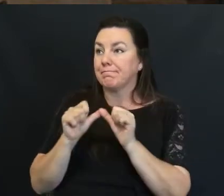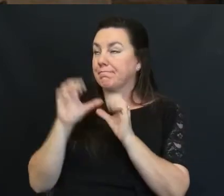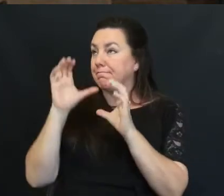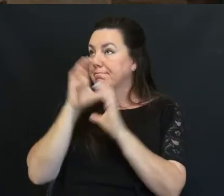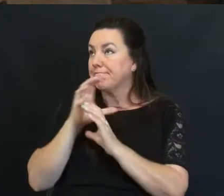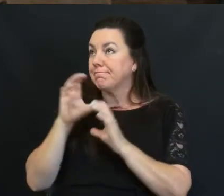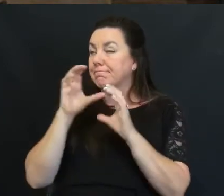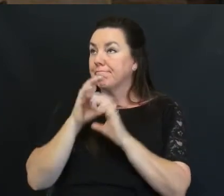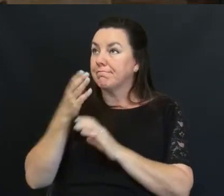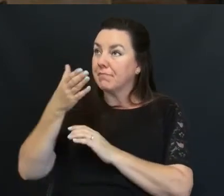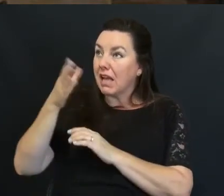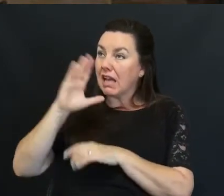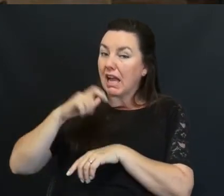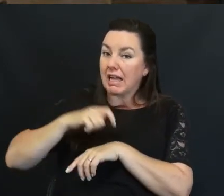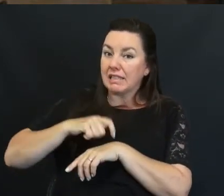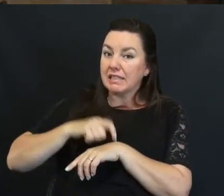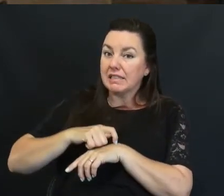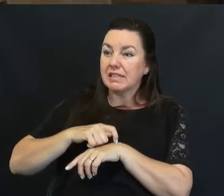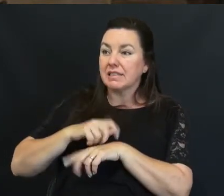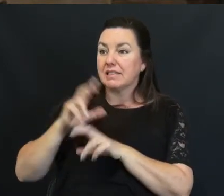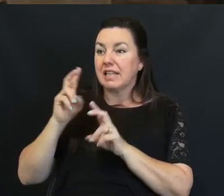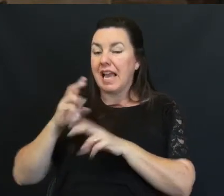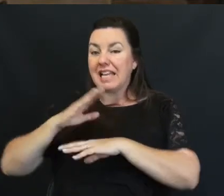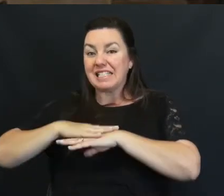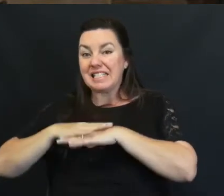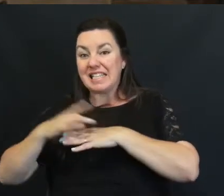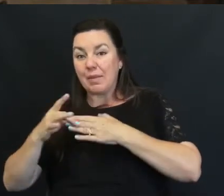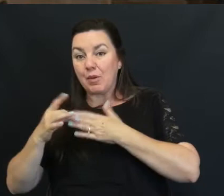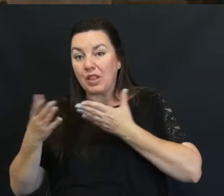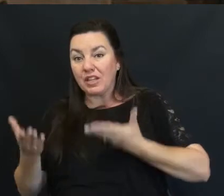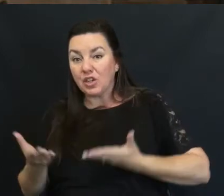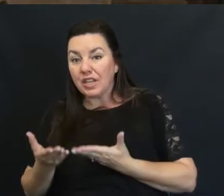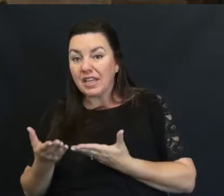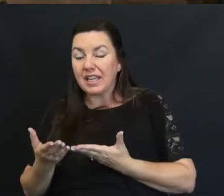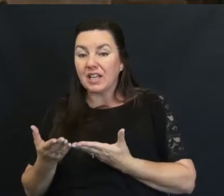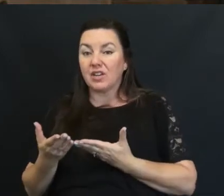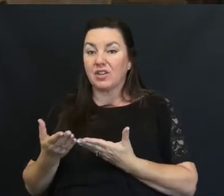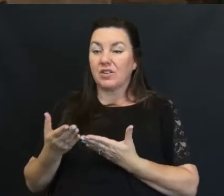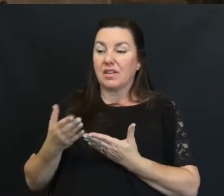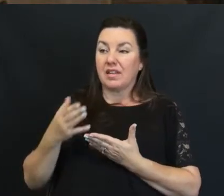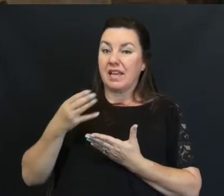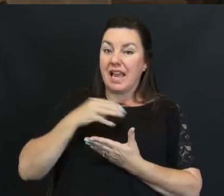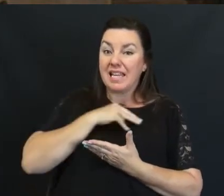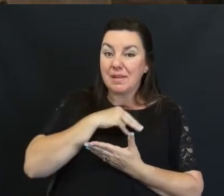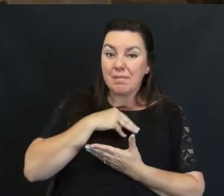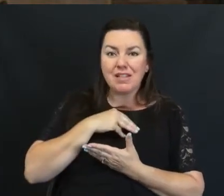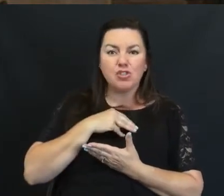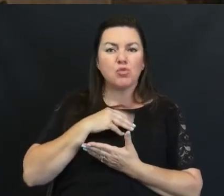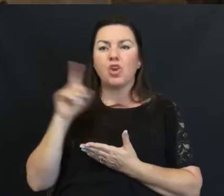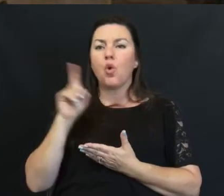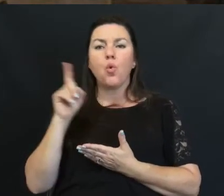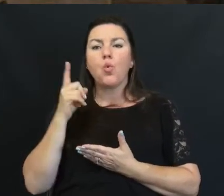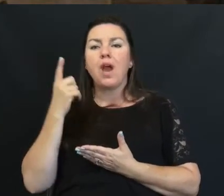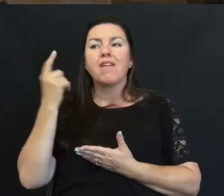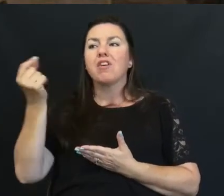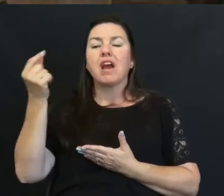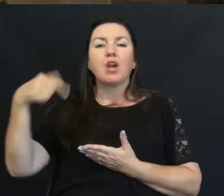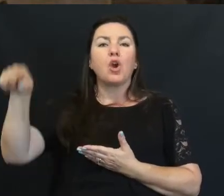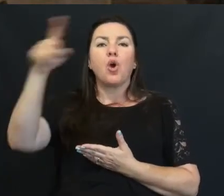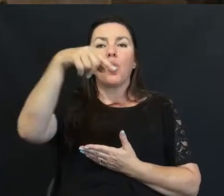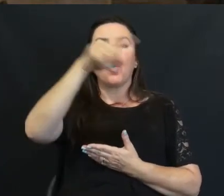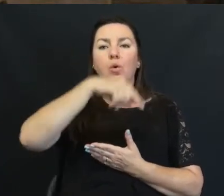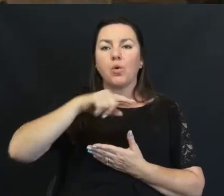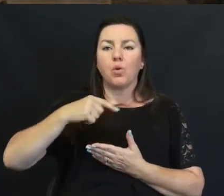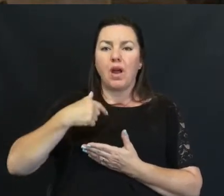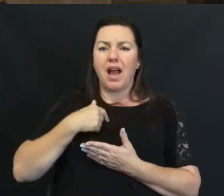God's Divine appointments Both as a table Leader here In this ministry And wherever I go And I'll tell you I